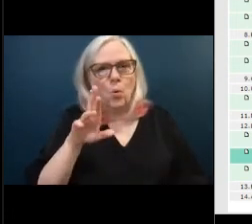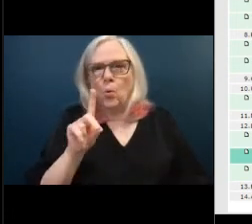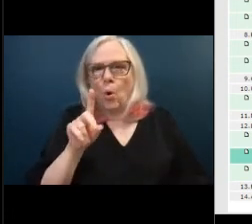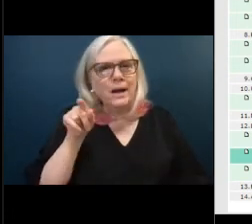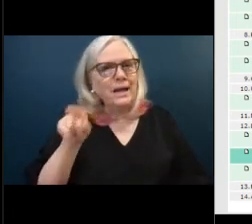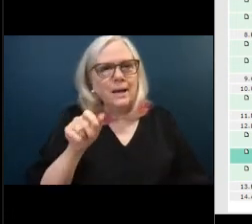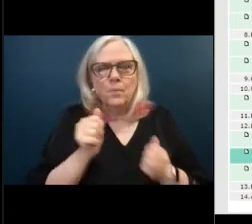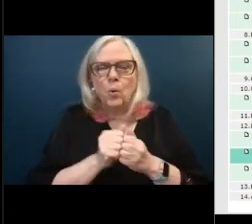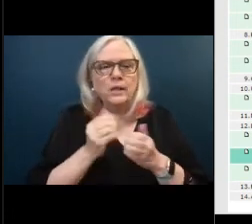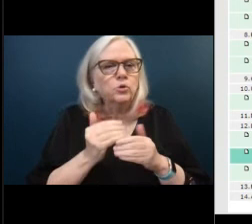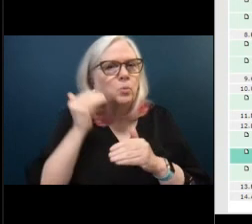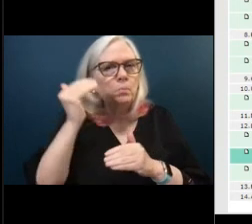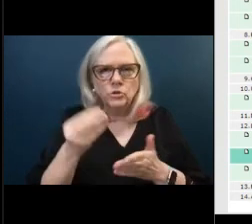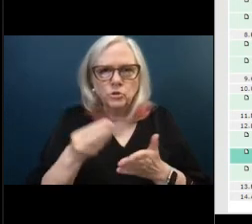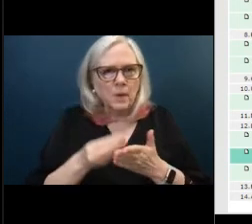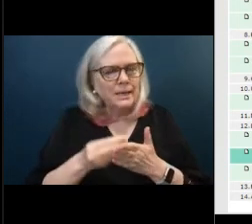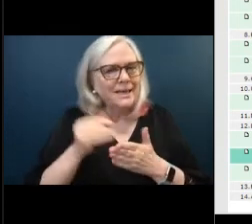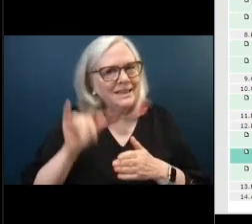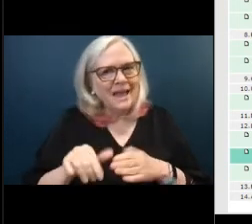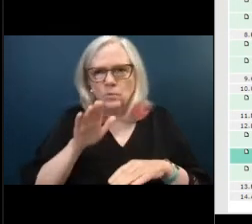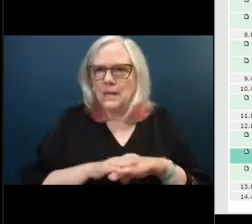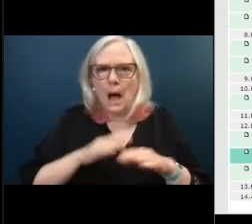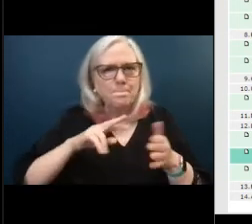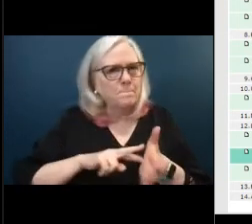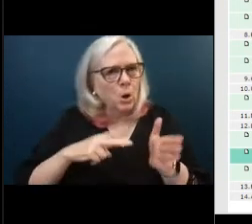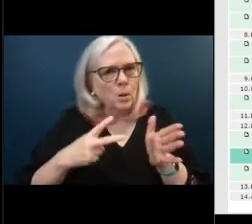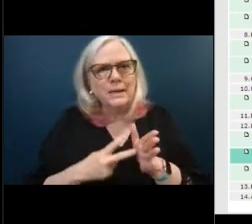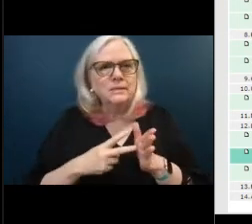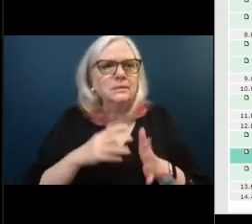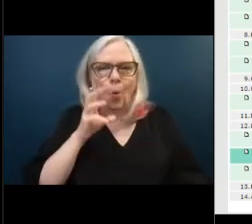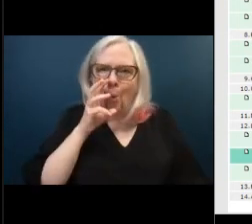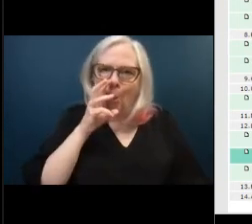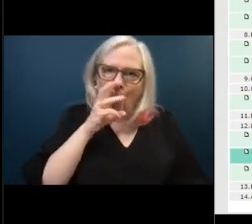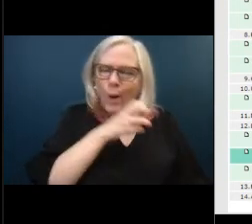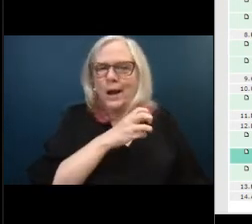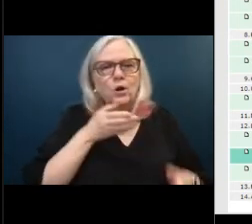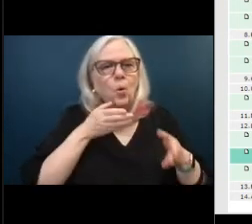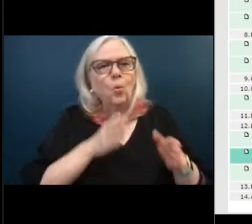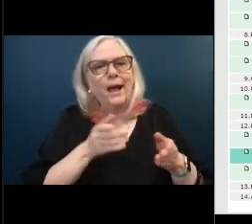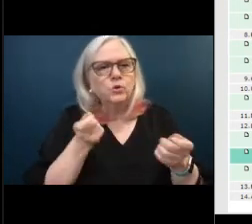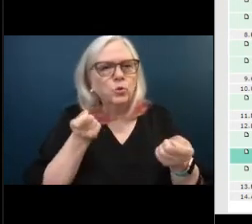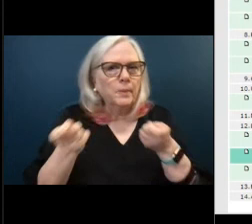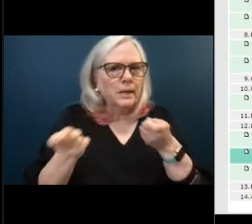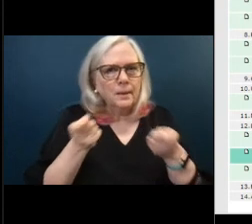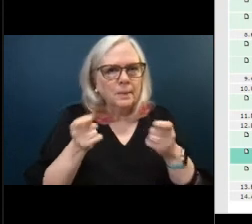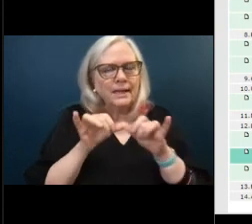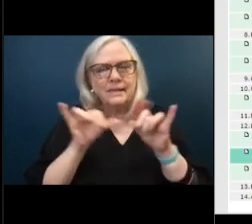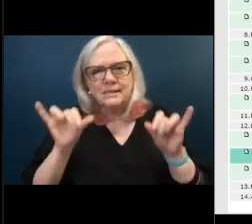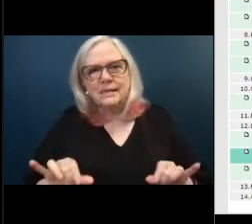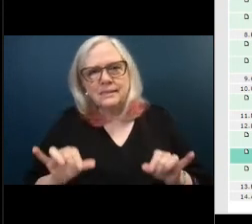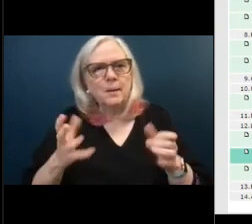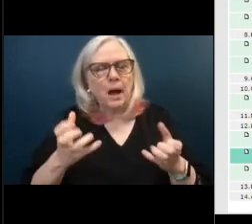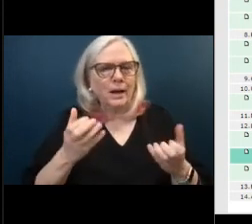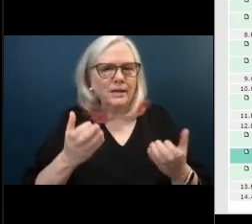much money i mean this was an intentional weirdness way of uh manipulating the system and just wanted to put in that